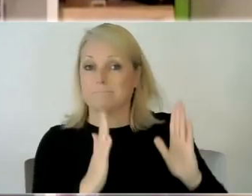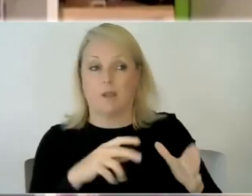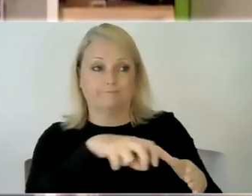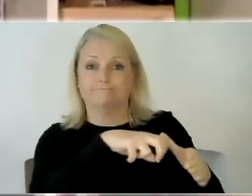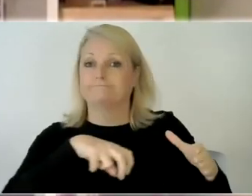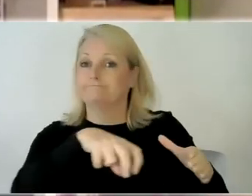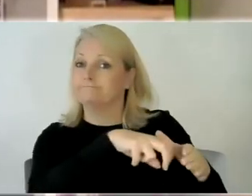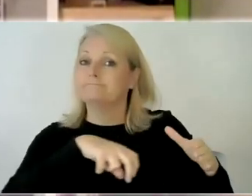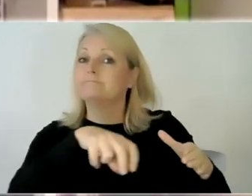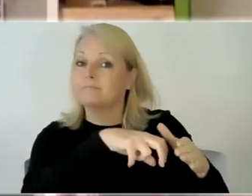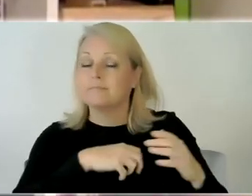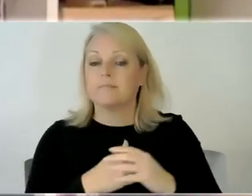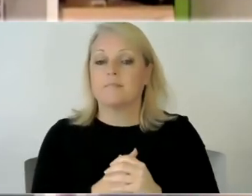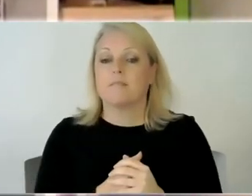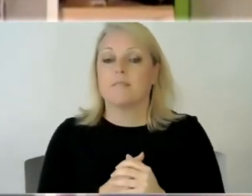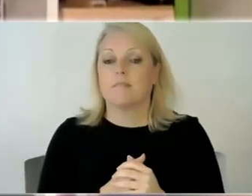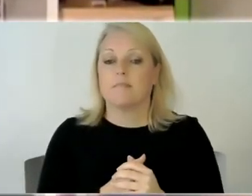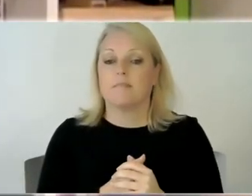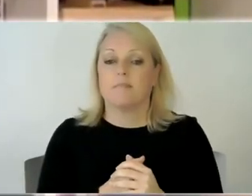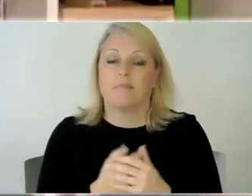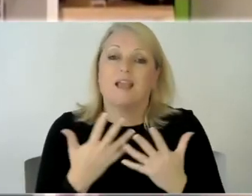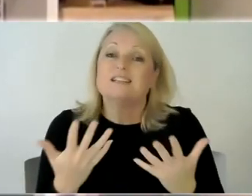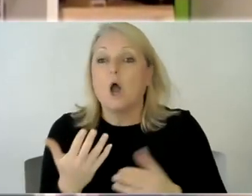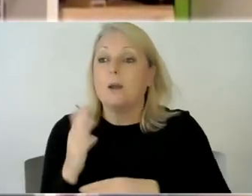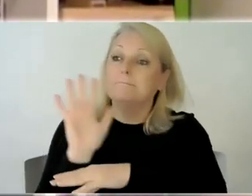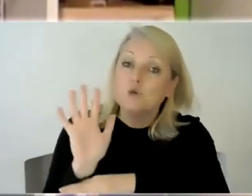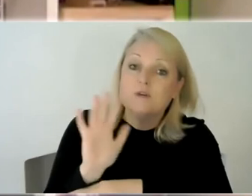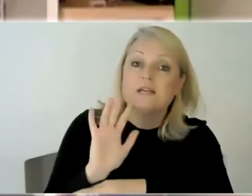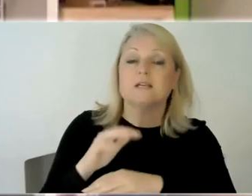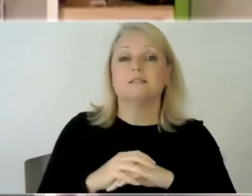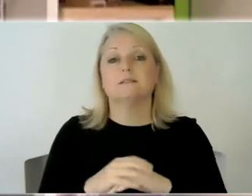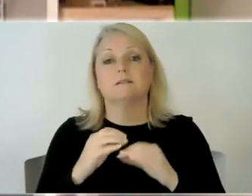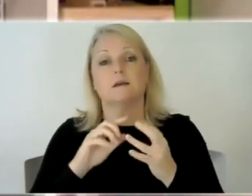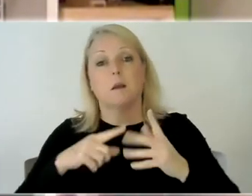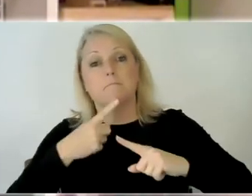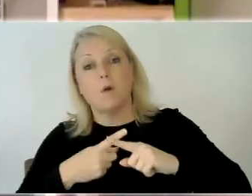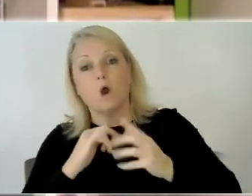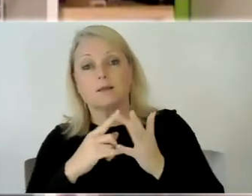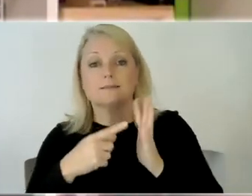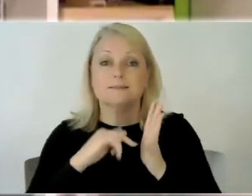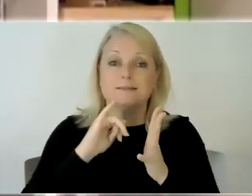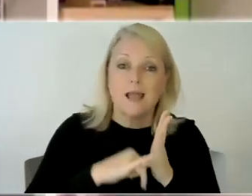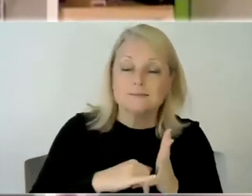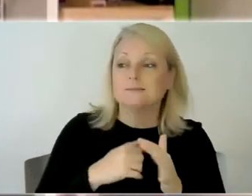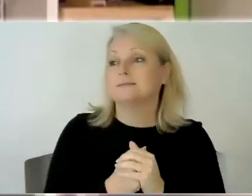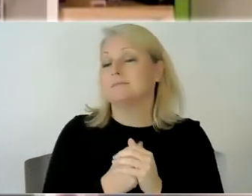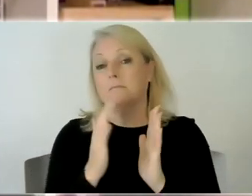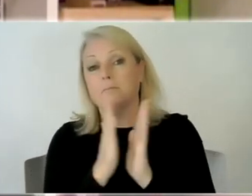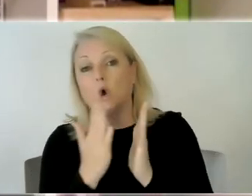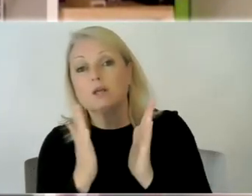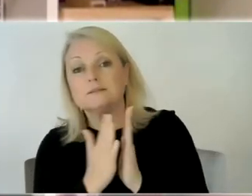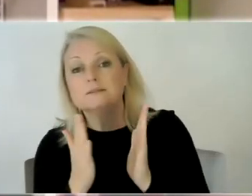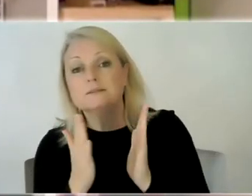so movies box sets uh and books are a big thing um